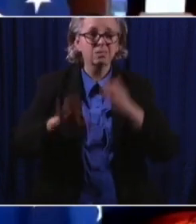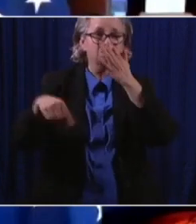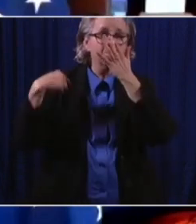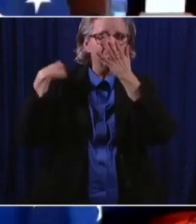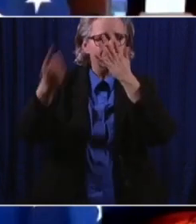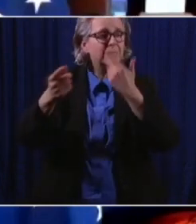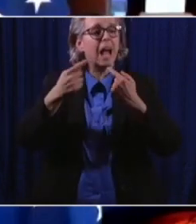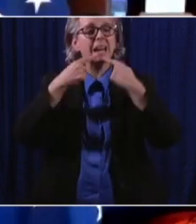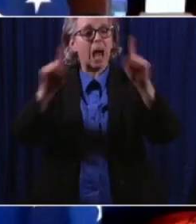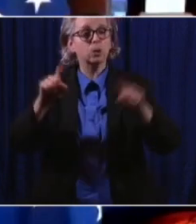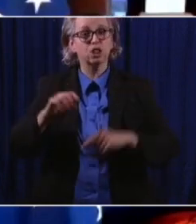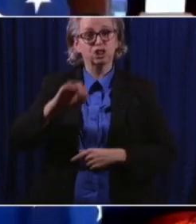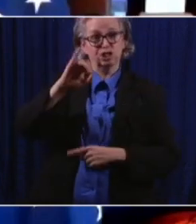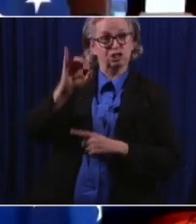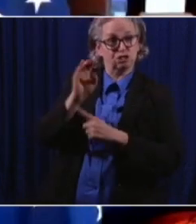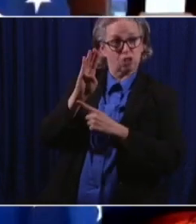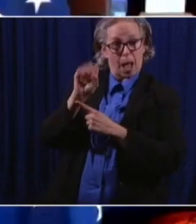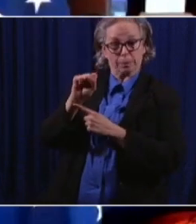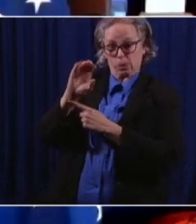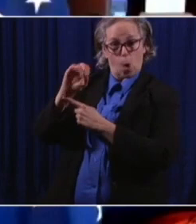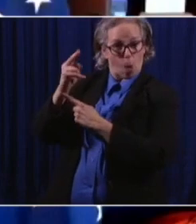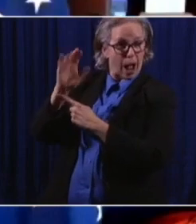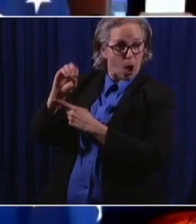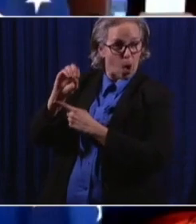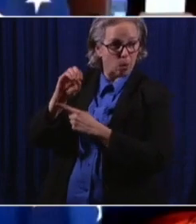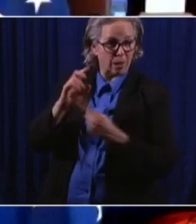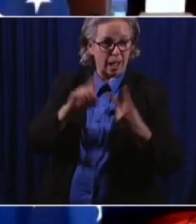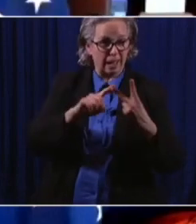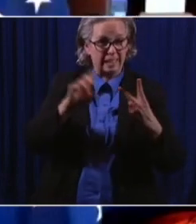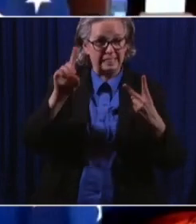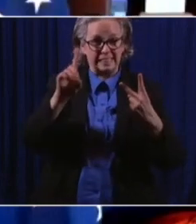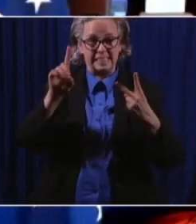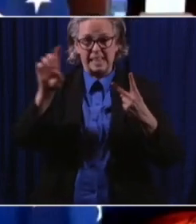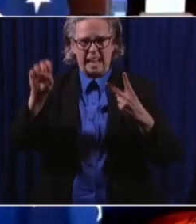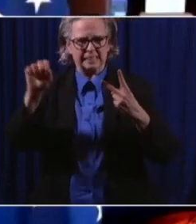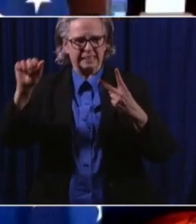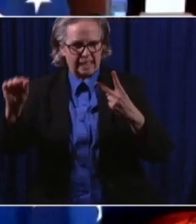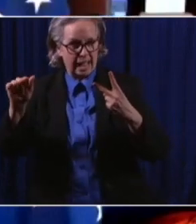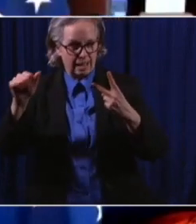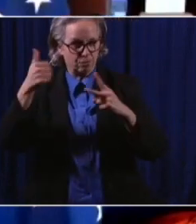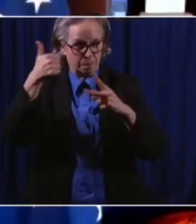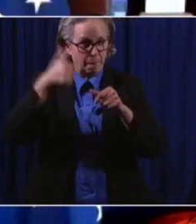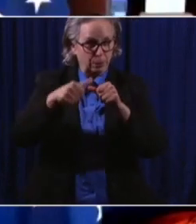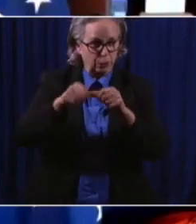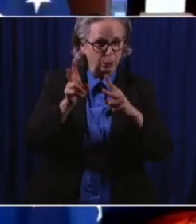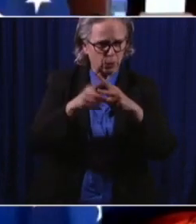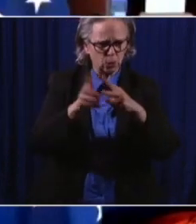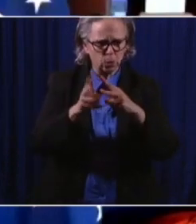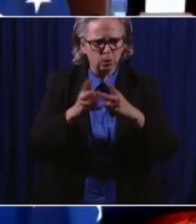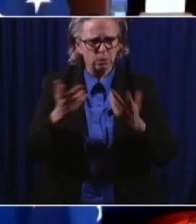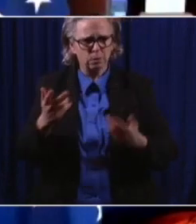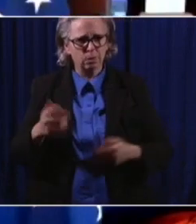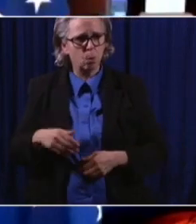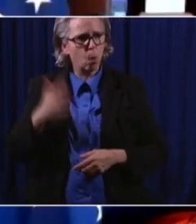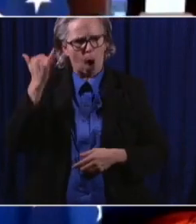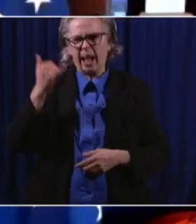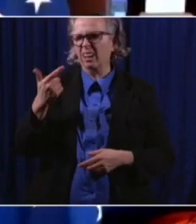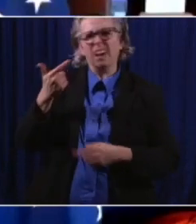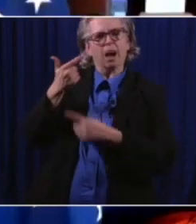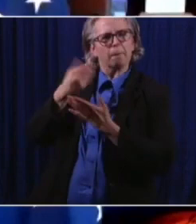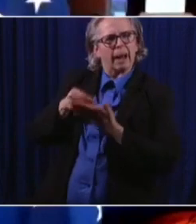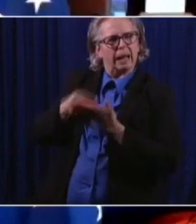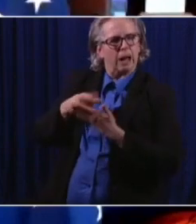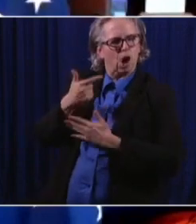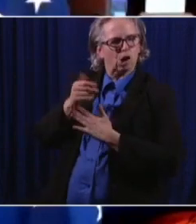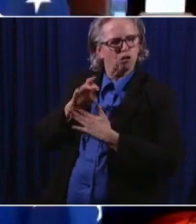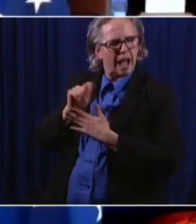and DSA, JobsOhio was going to have some revitalization grants for Appalachia, that the Development Services Agency had